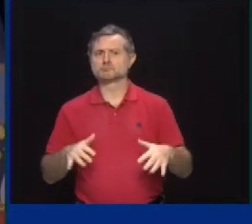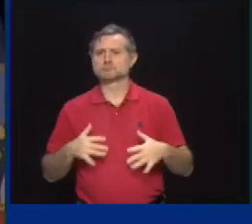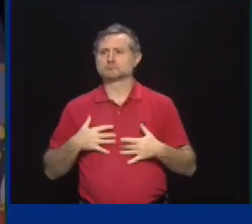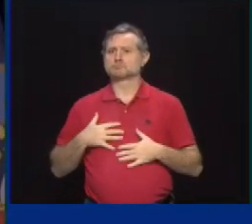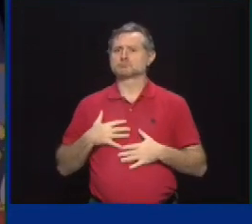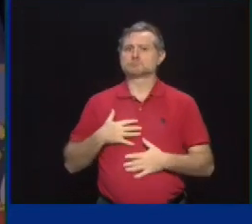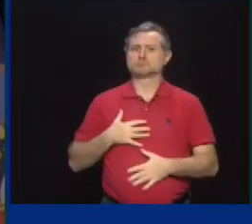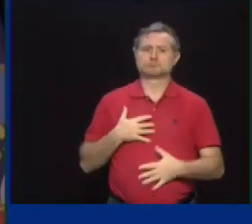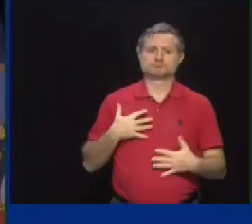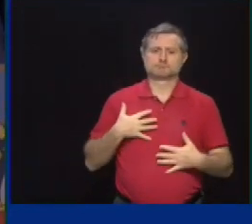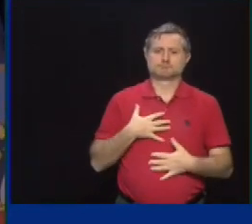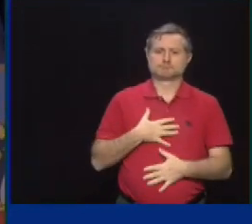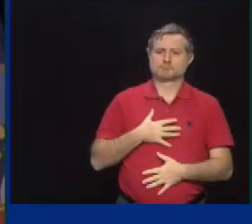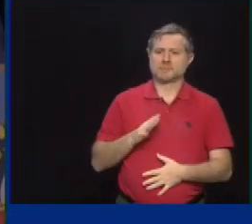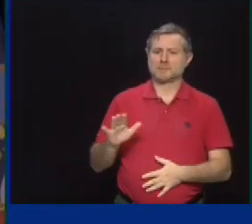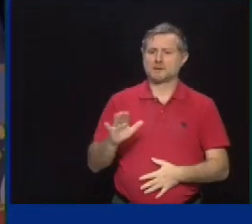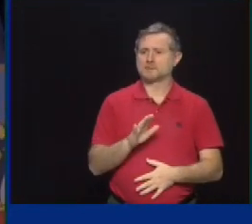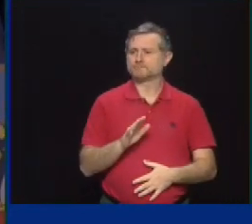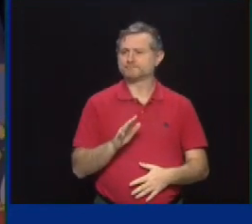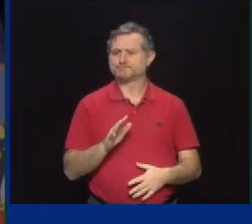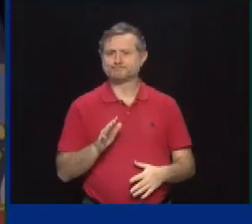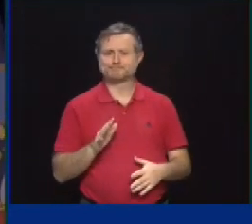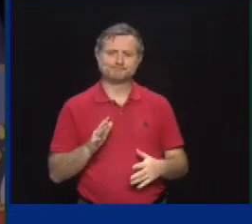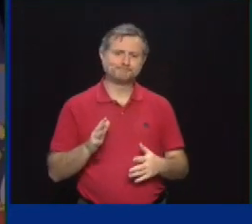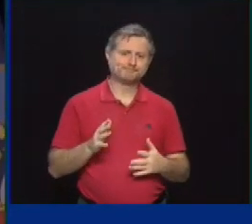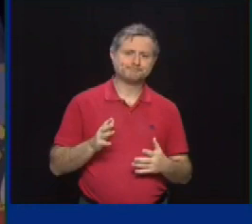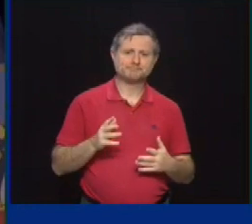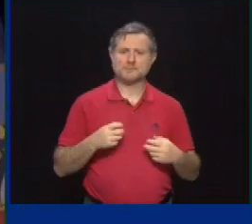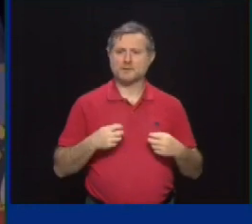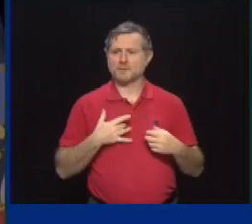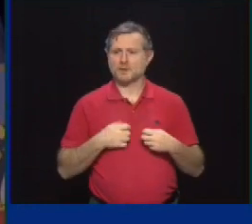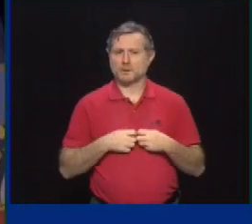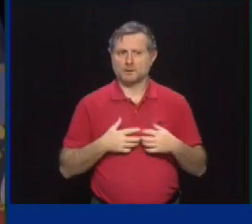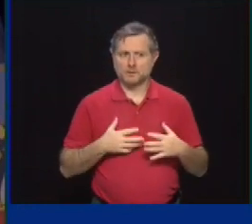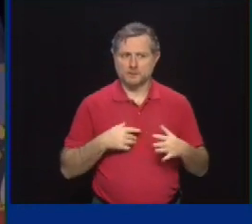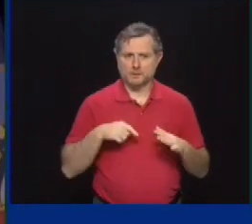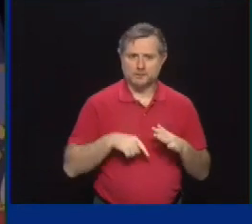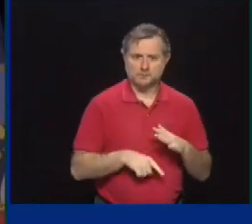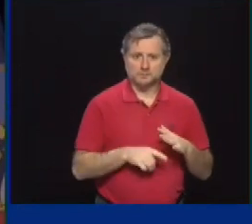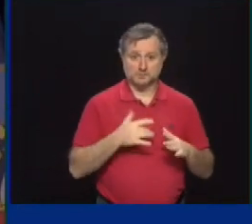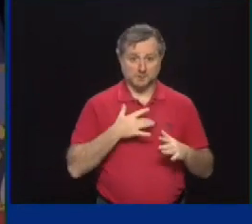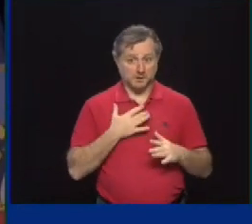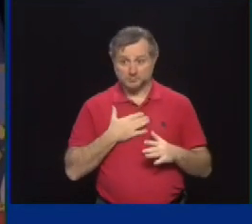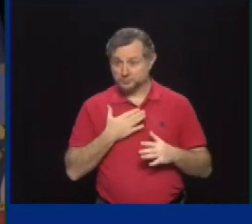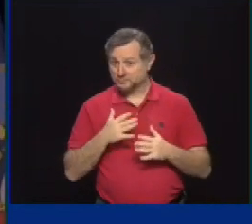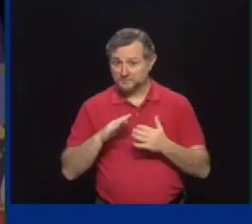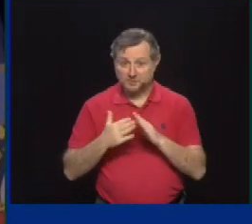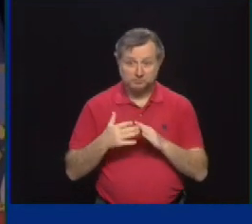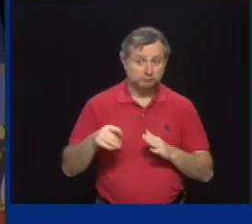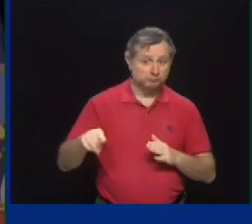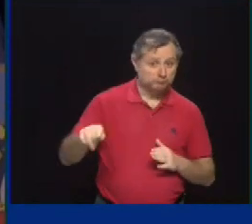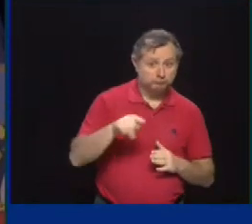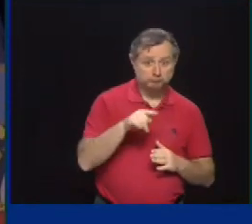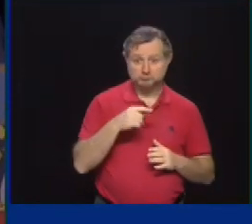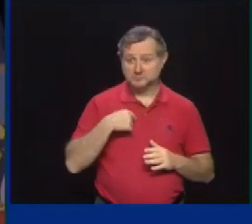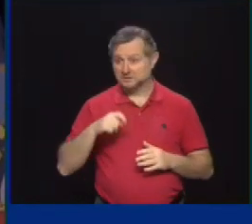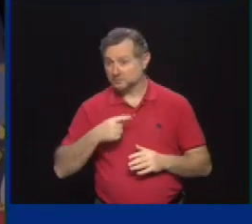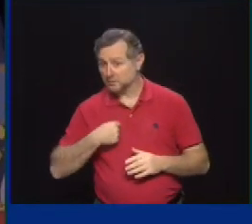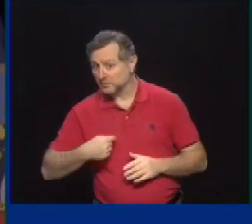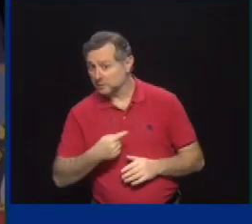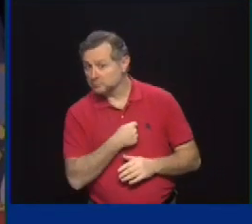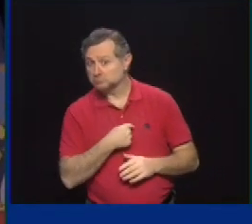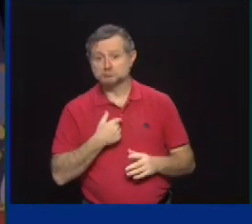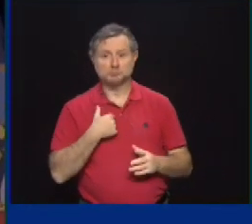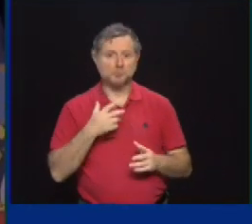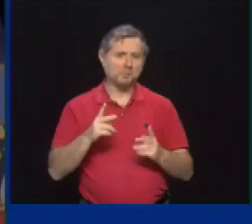to their cause. And I'm happy to reach out and see if the city needs us. Again, this whole era of people saying we're going to work together. We do a lot of this